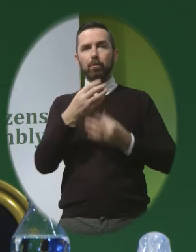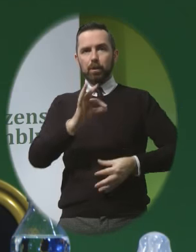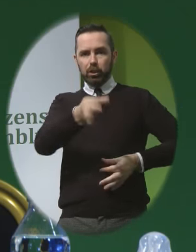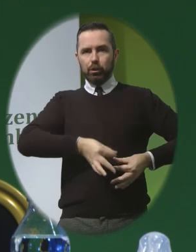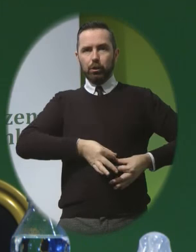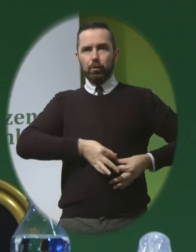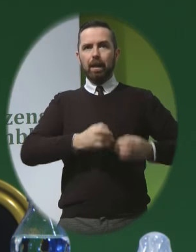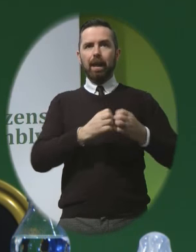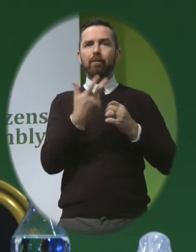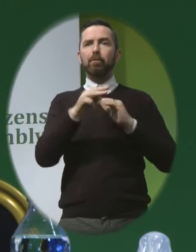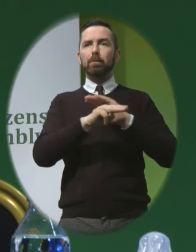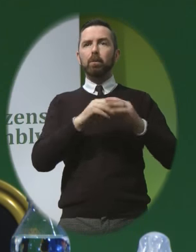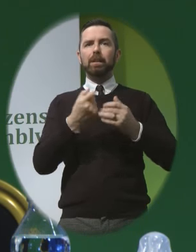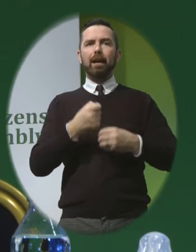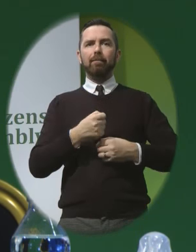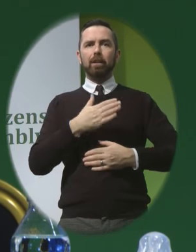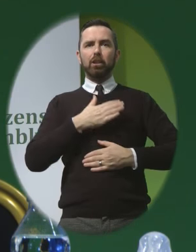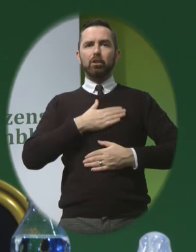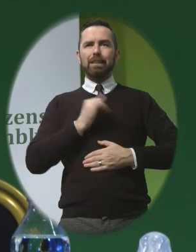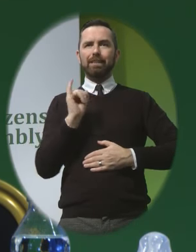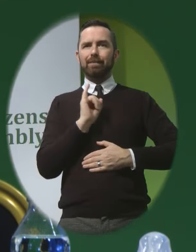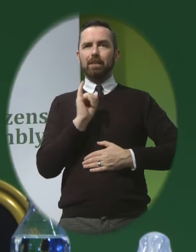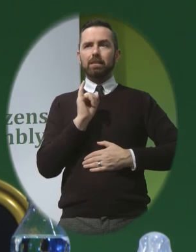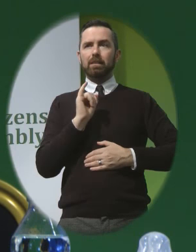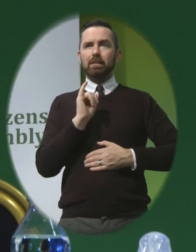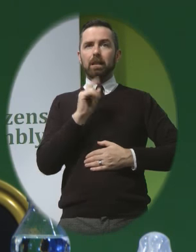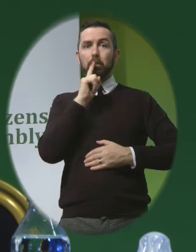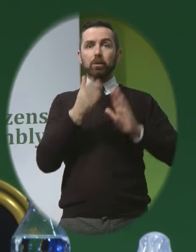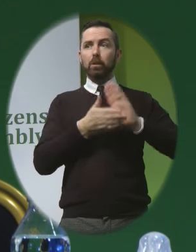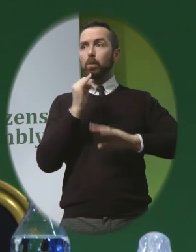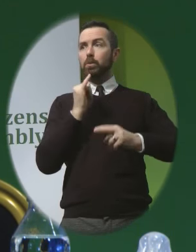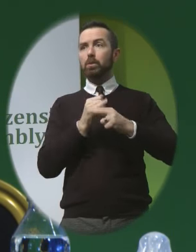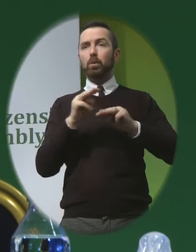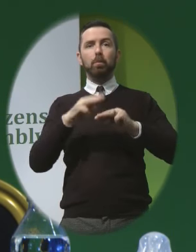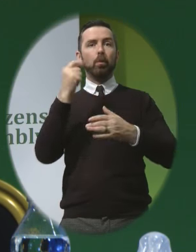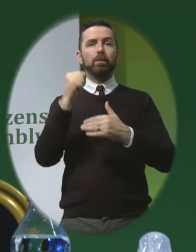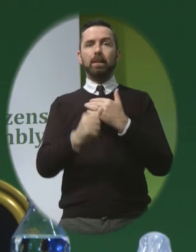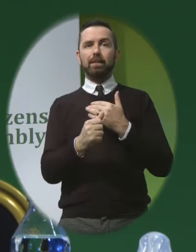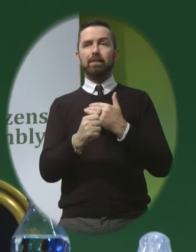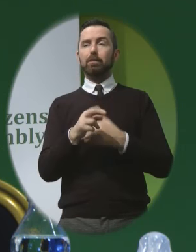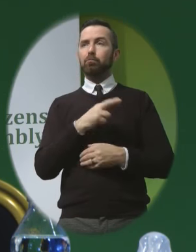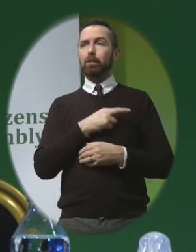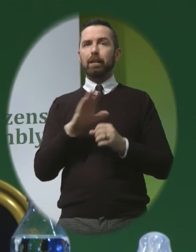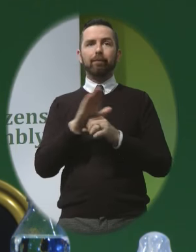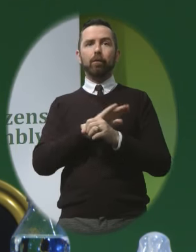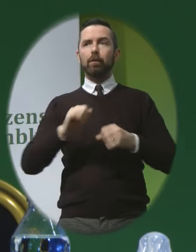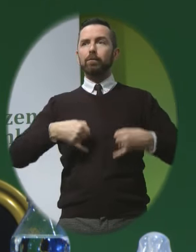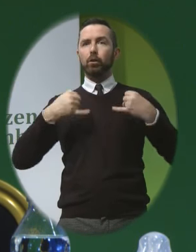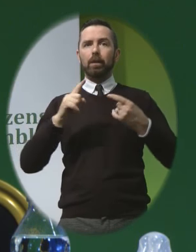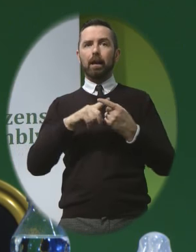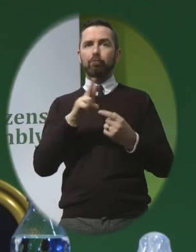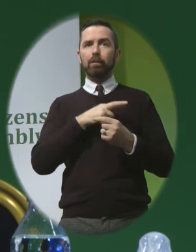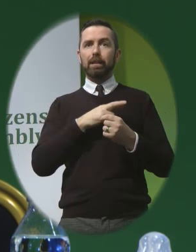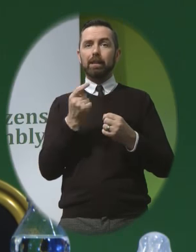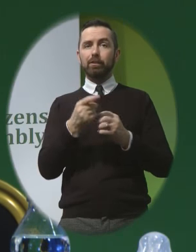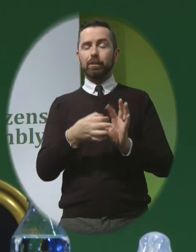chest infections But she goes to special school most days She's just a little joy And she I would say she is at the heart of our home